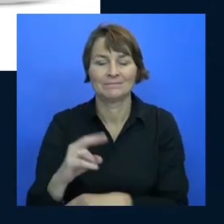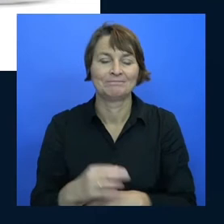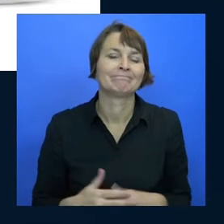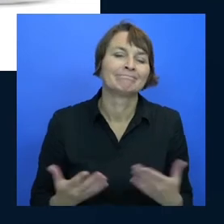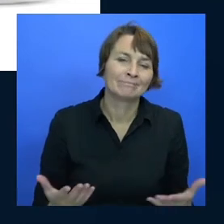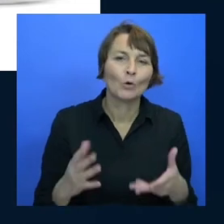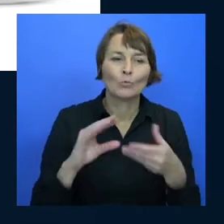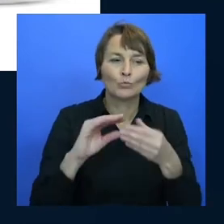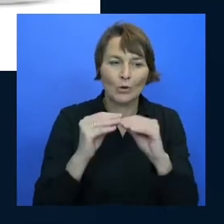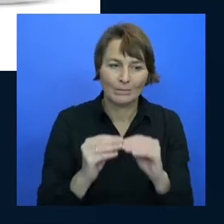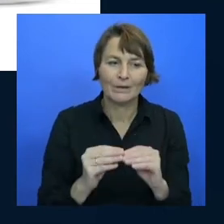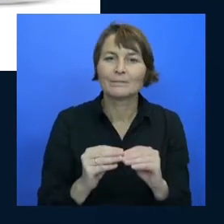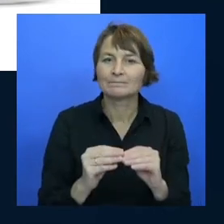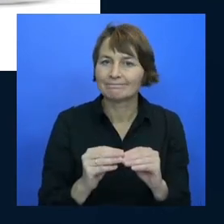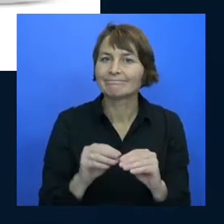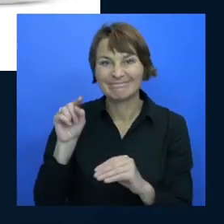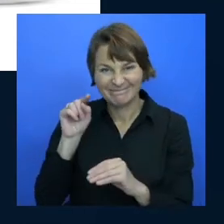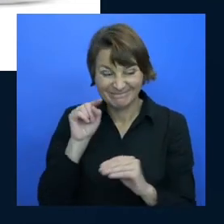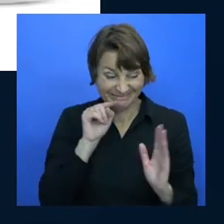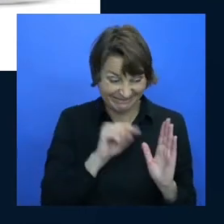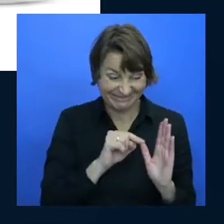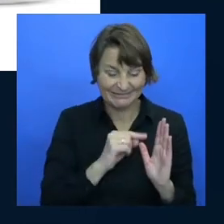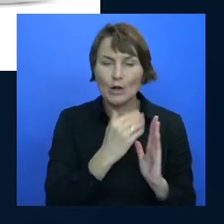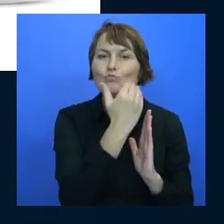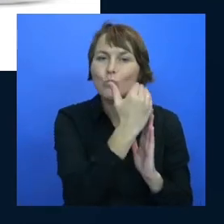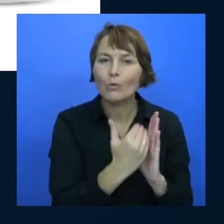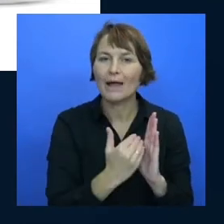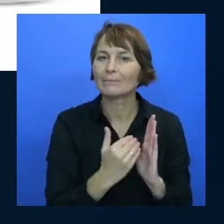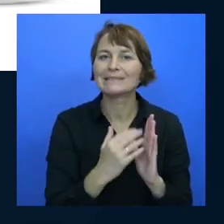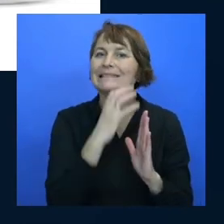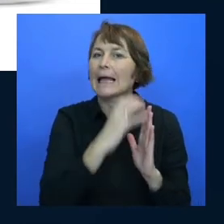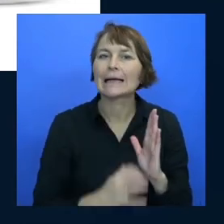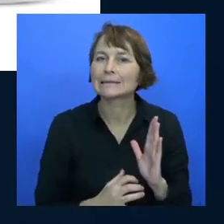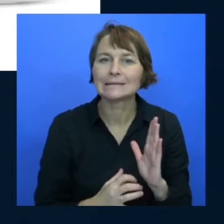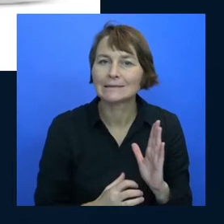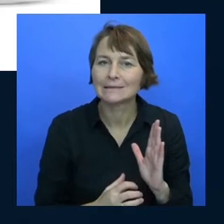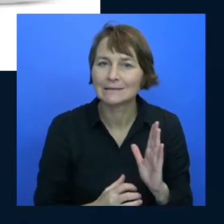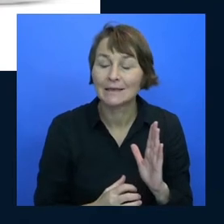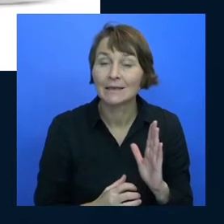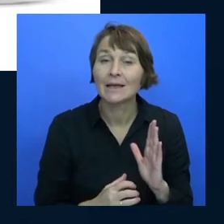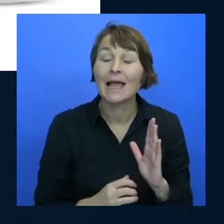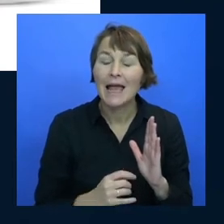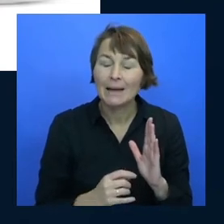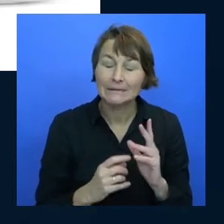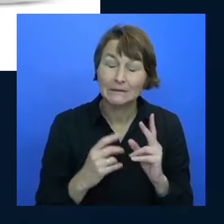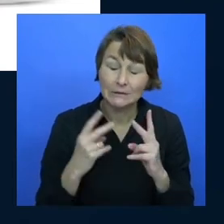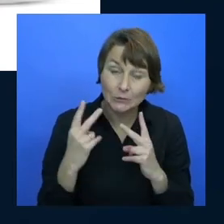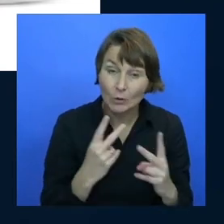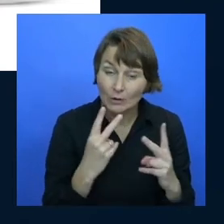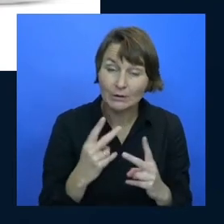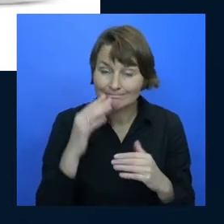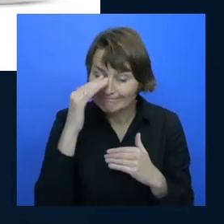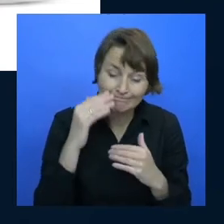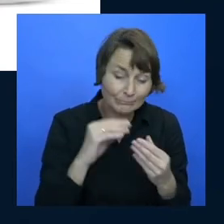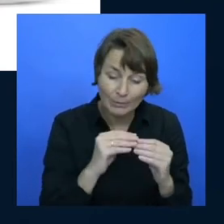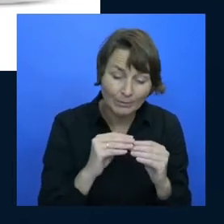is a program not a text file and it broke and it took me 13 hours to figure that out but this is the best part it'll